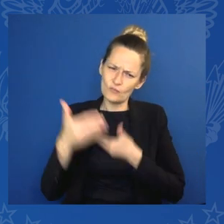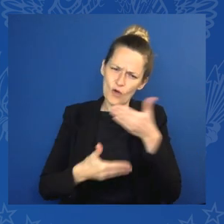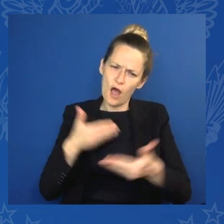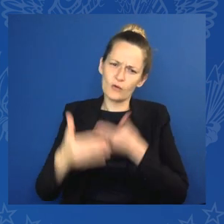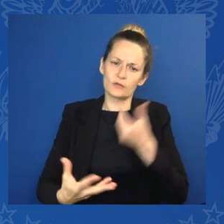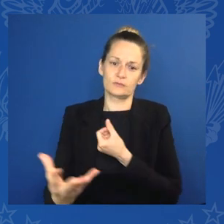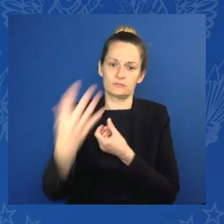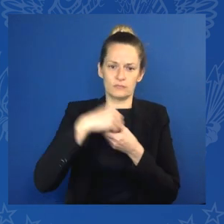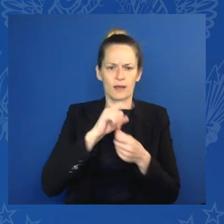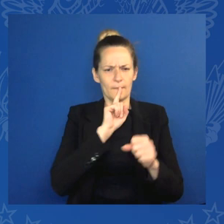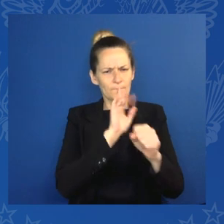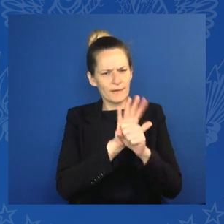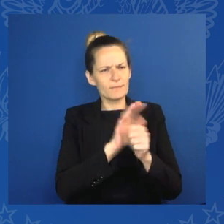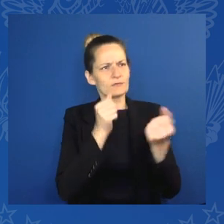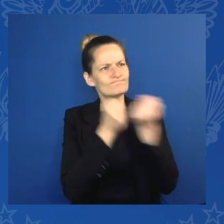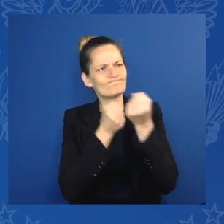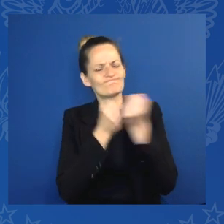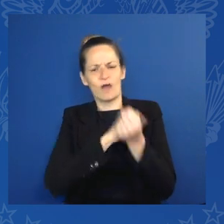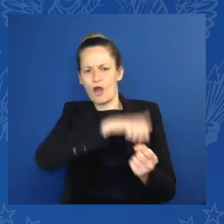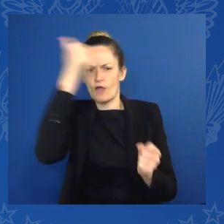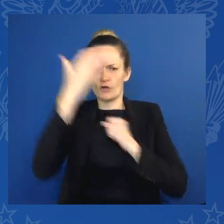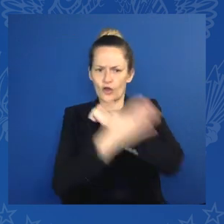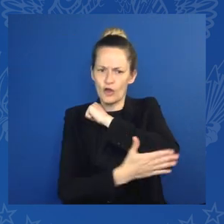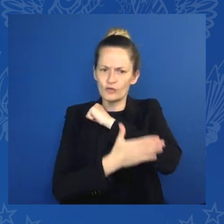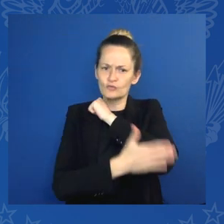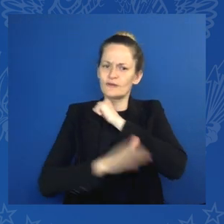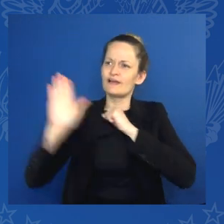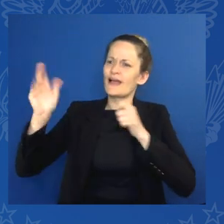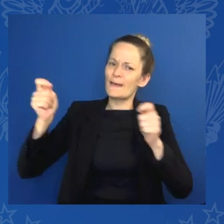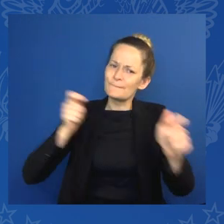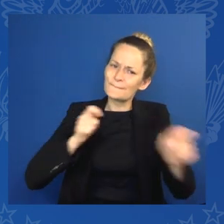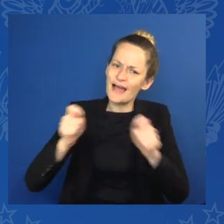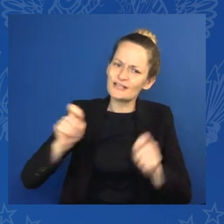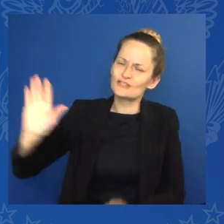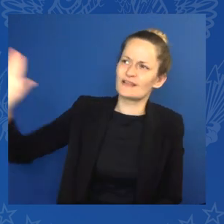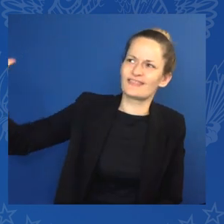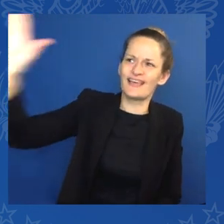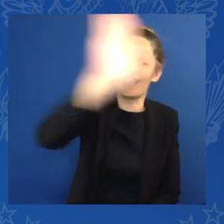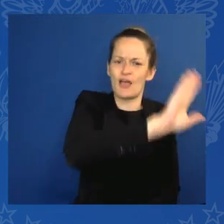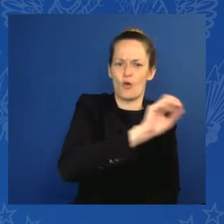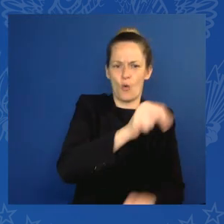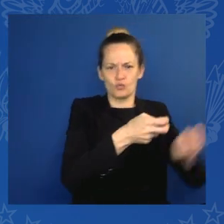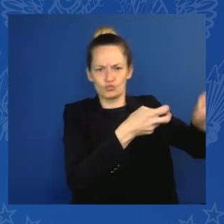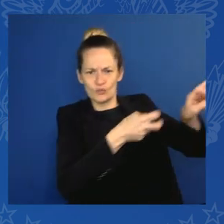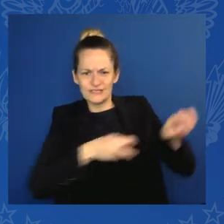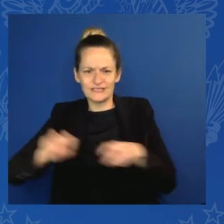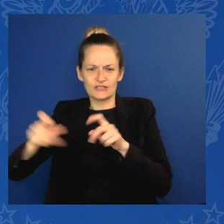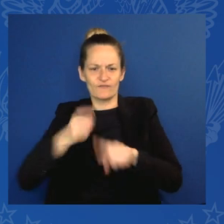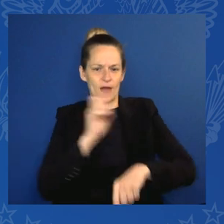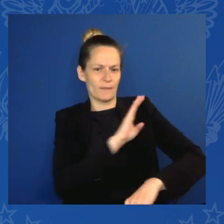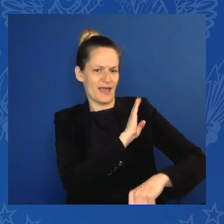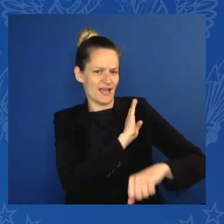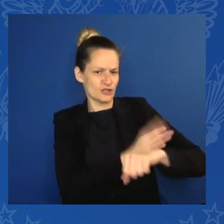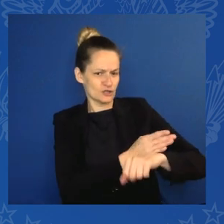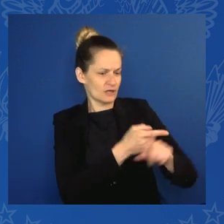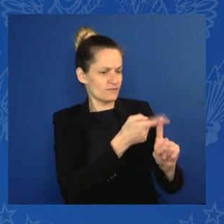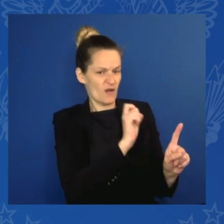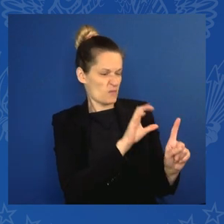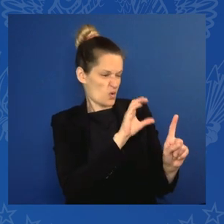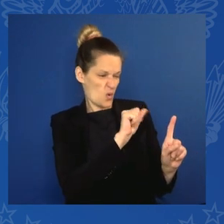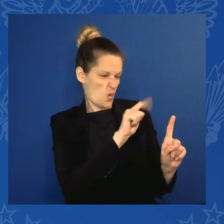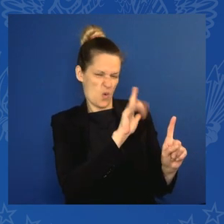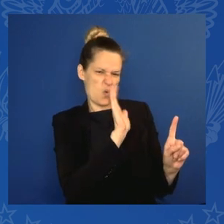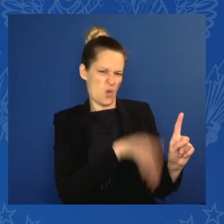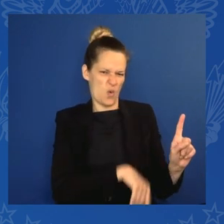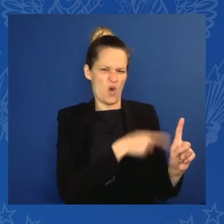their own energy transitions away from coal and other fossil fuels. Canada doubled its international